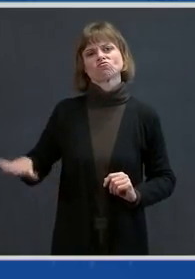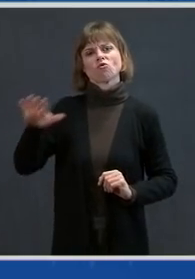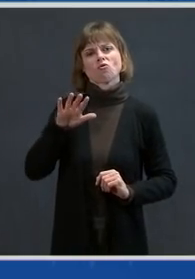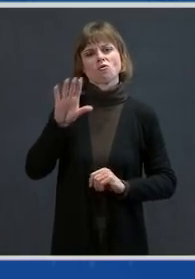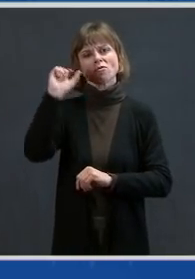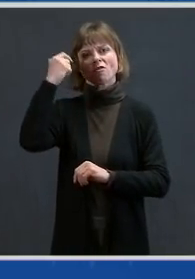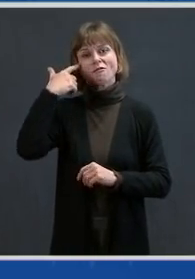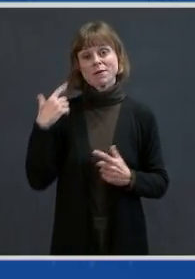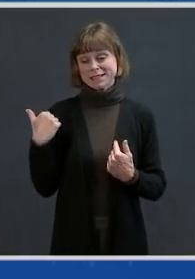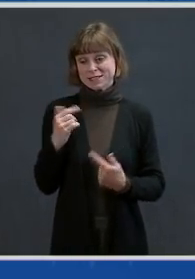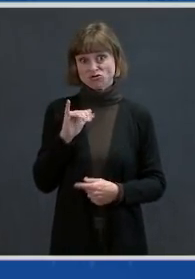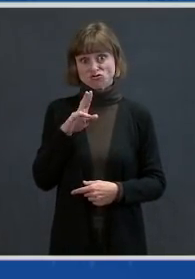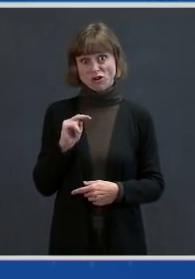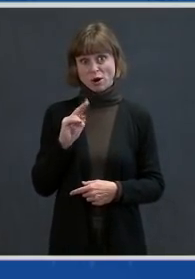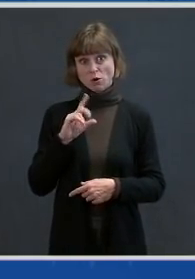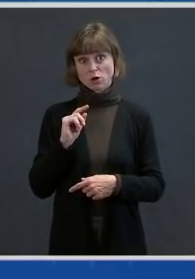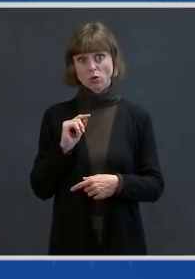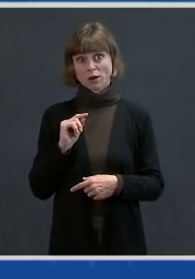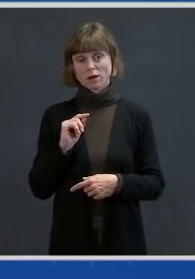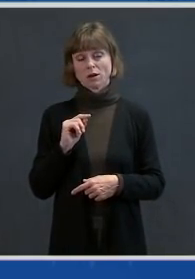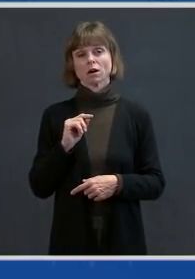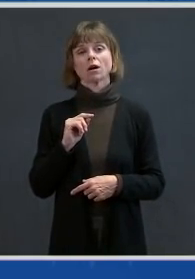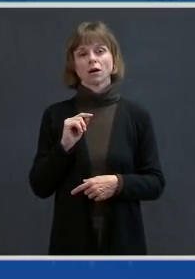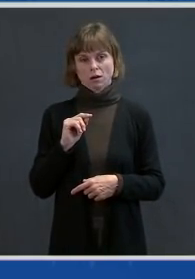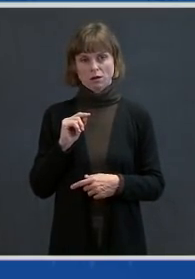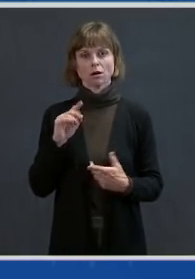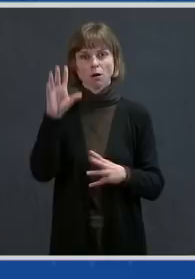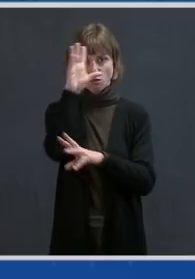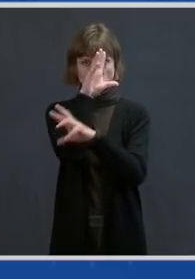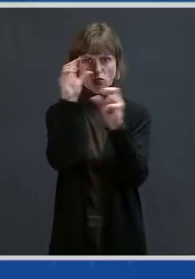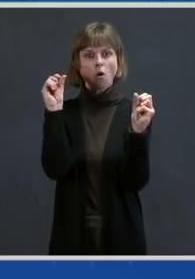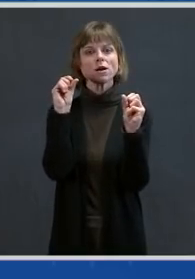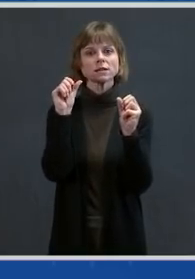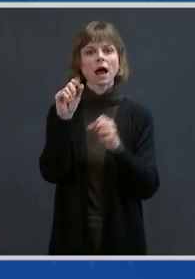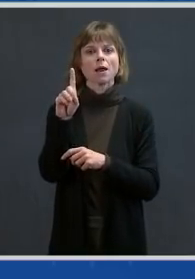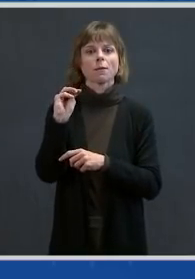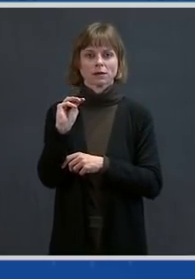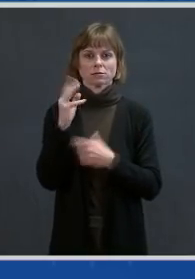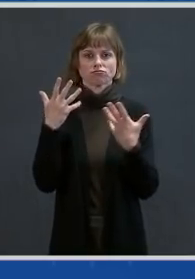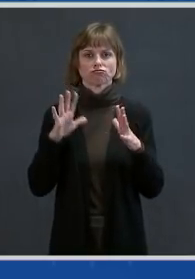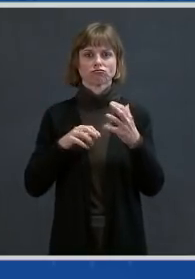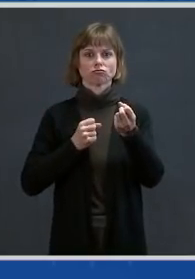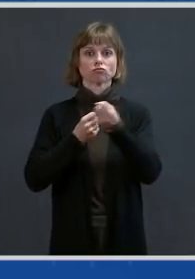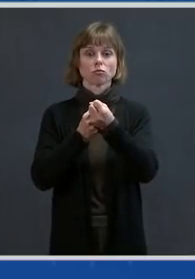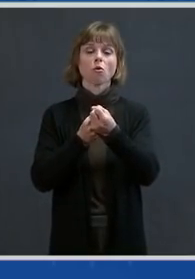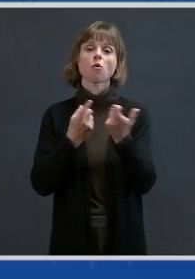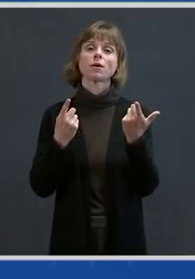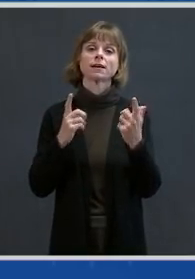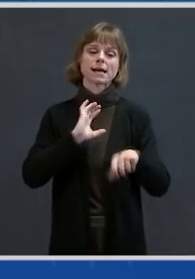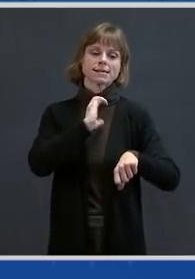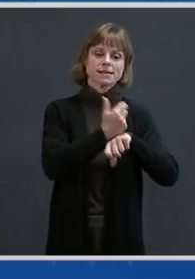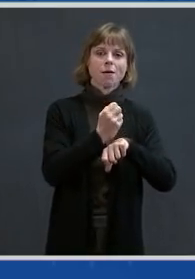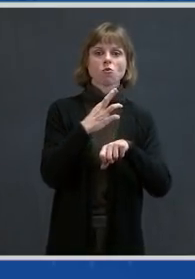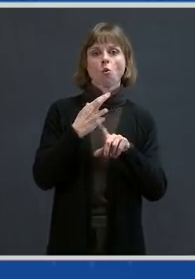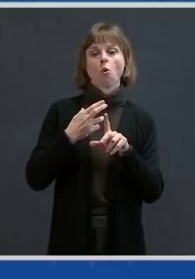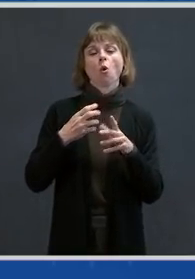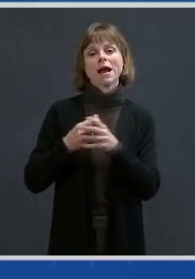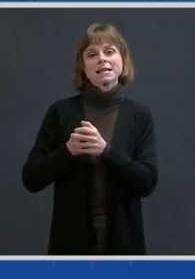20, the Biden-Harris administration has already supported the establishment or expansion of